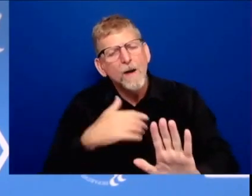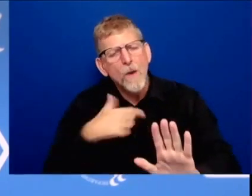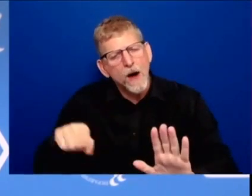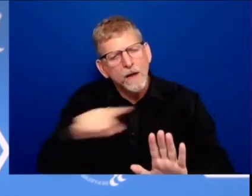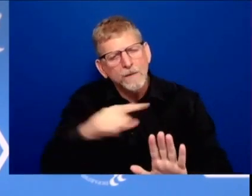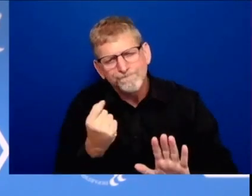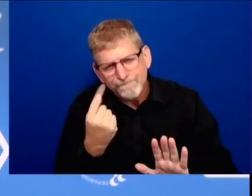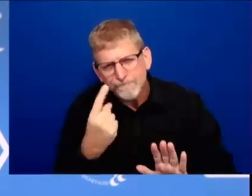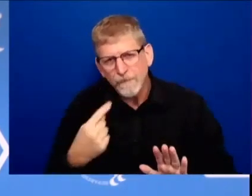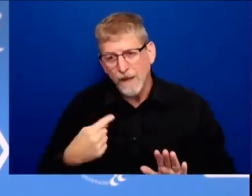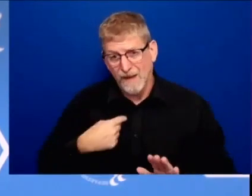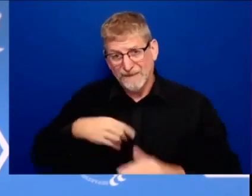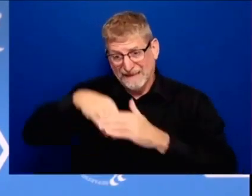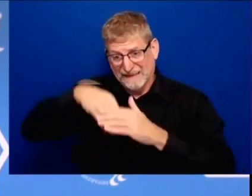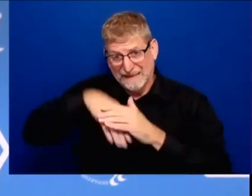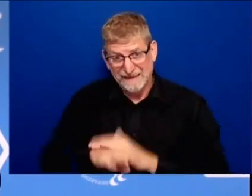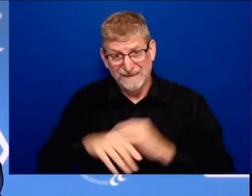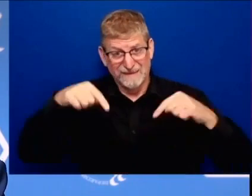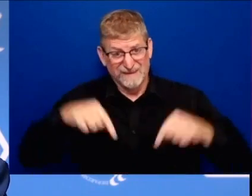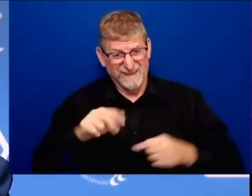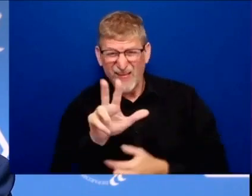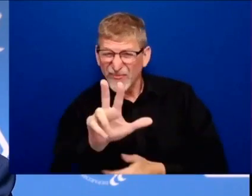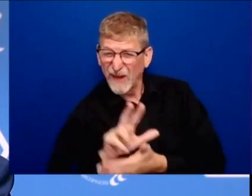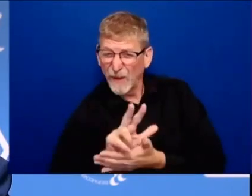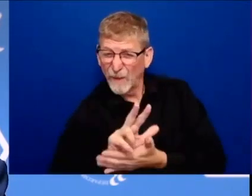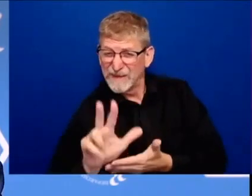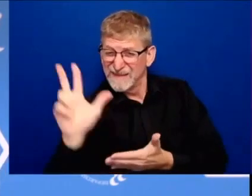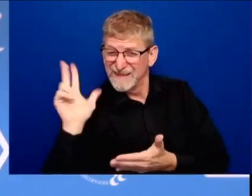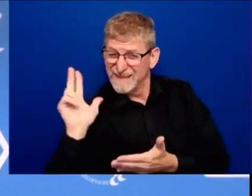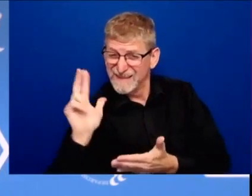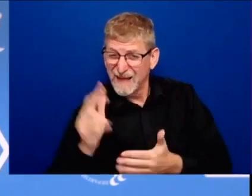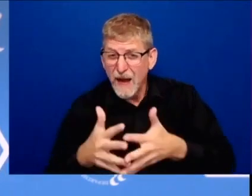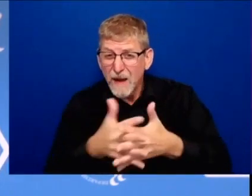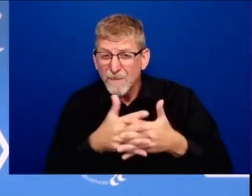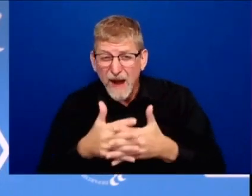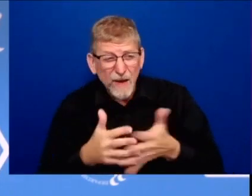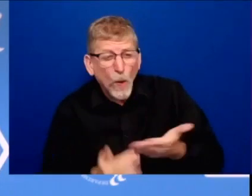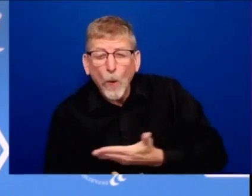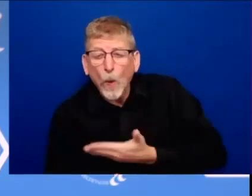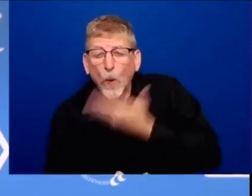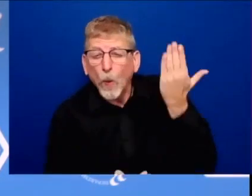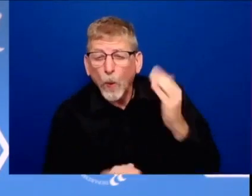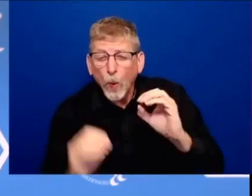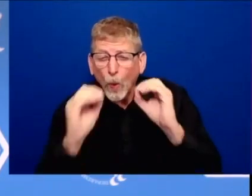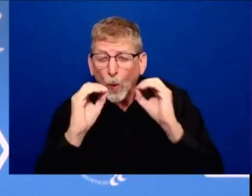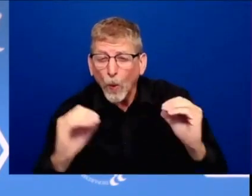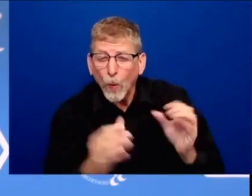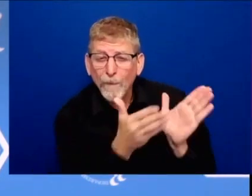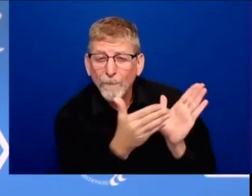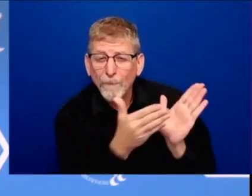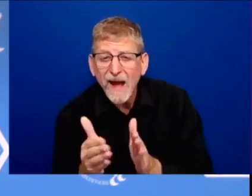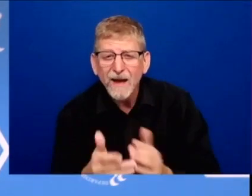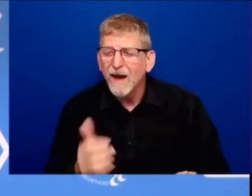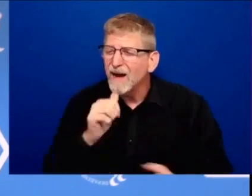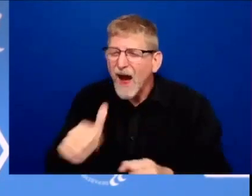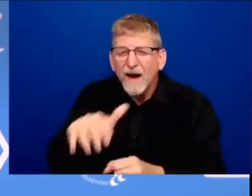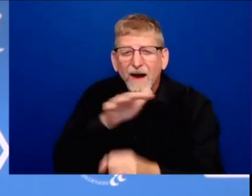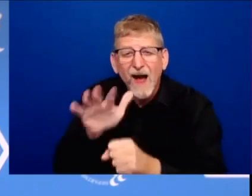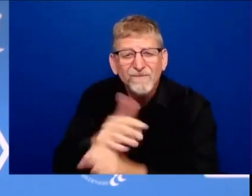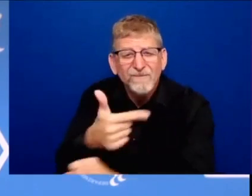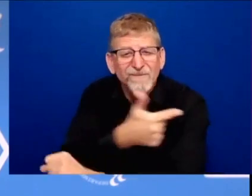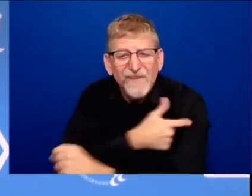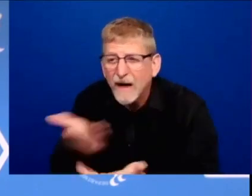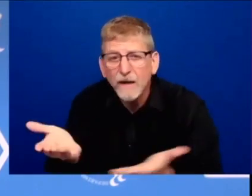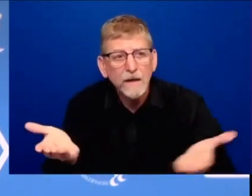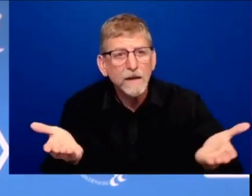plan or enough vaccines or people to vaccinate americans any at all